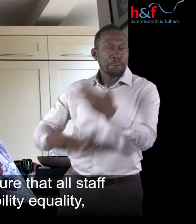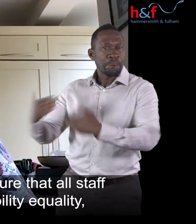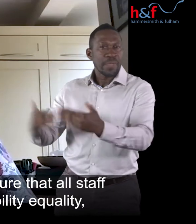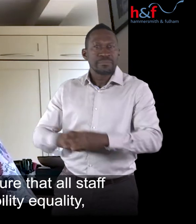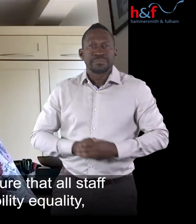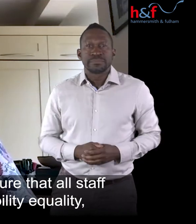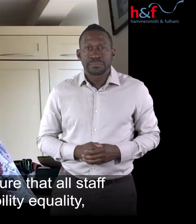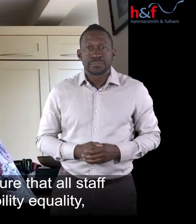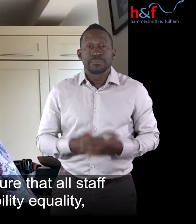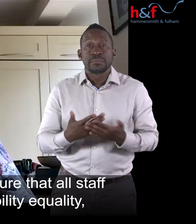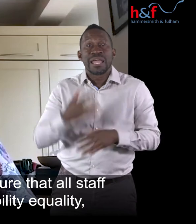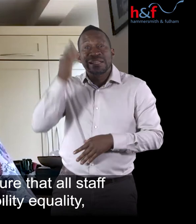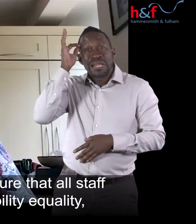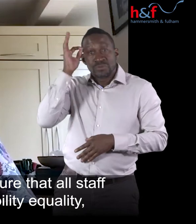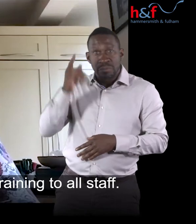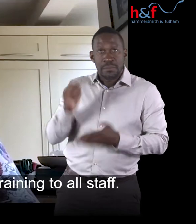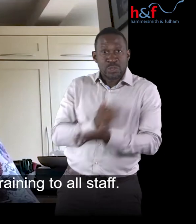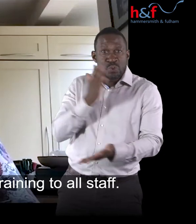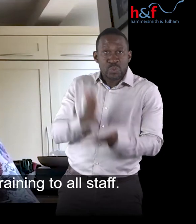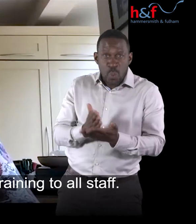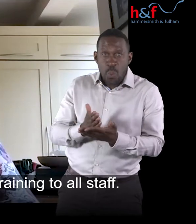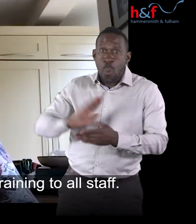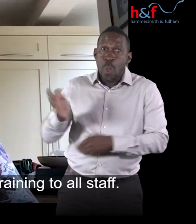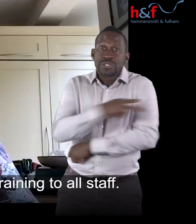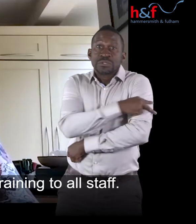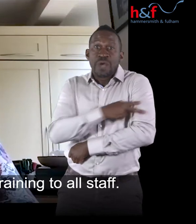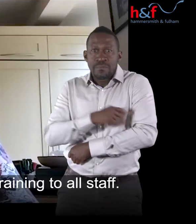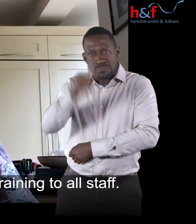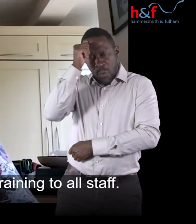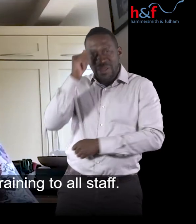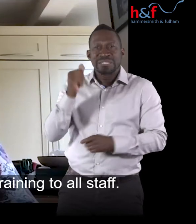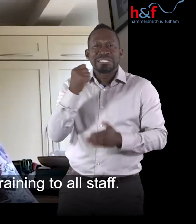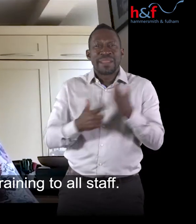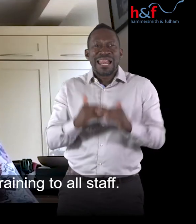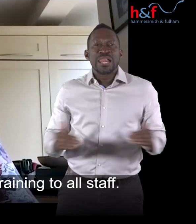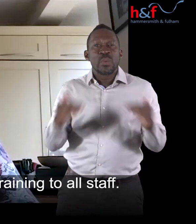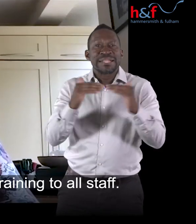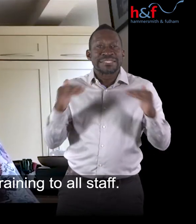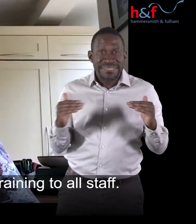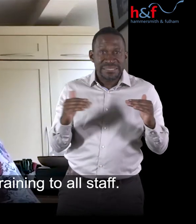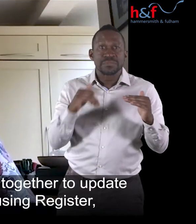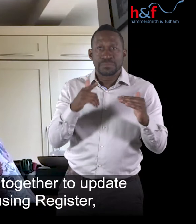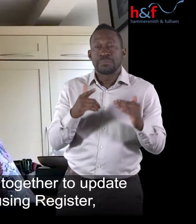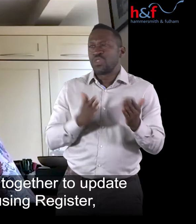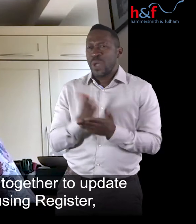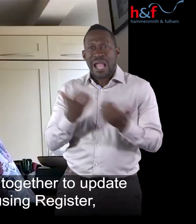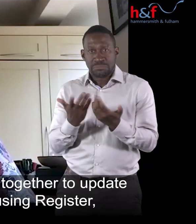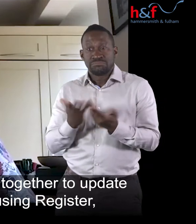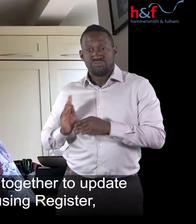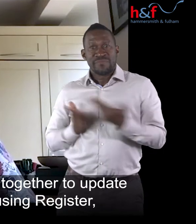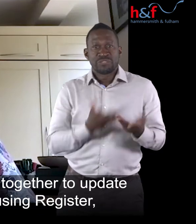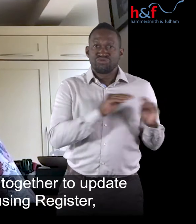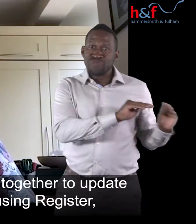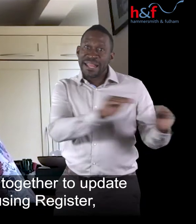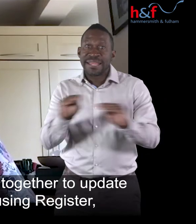know about disability disability equality by providing relevant training to all staff. Another idea